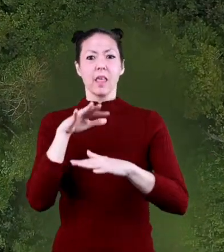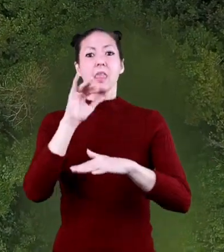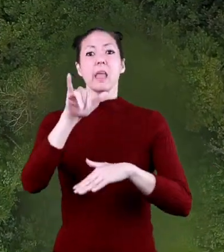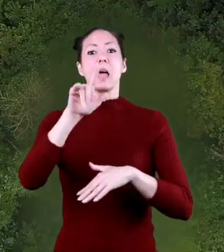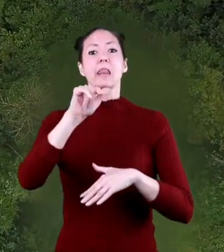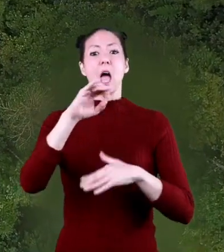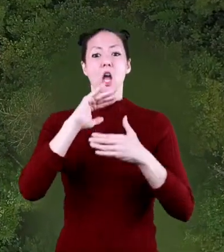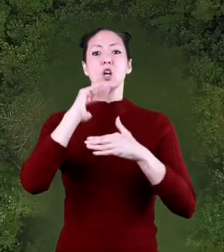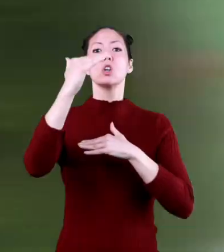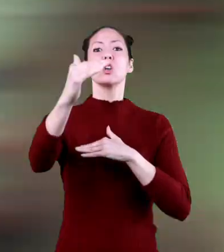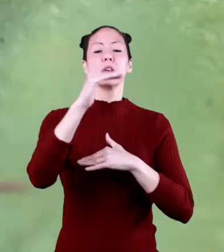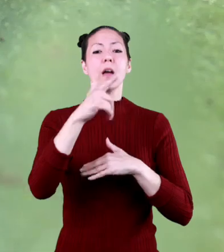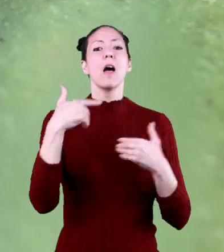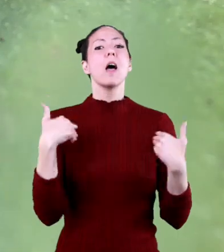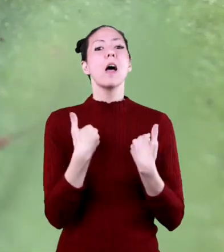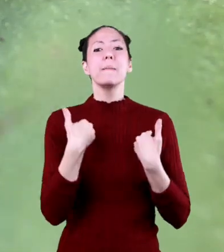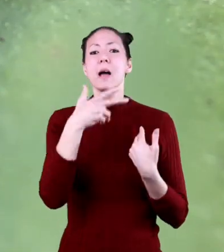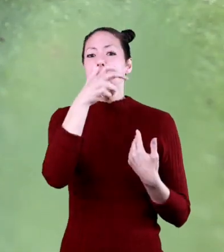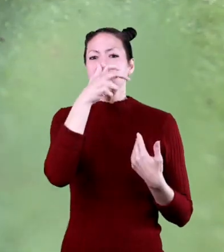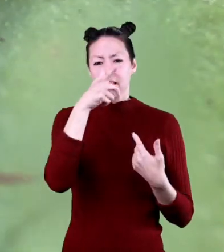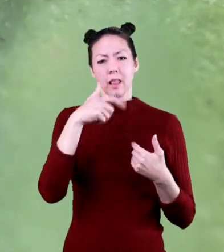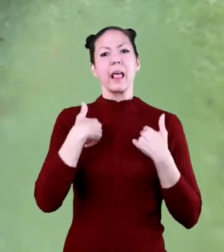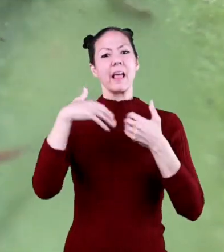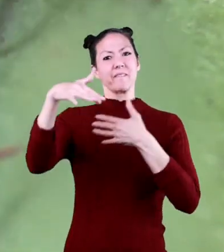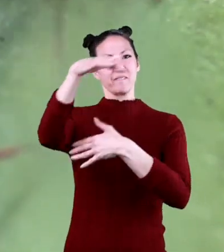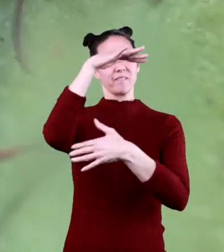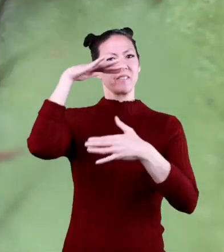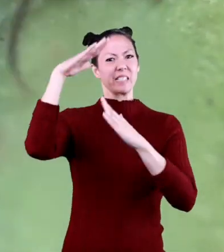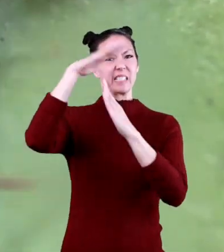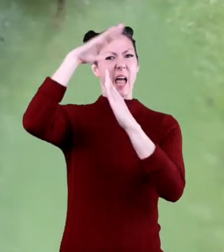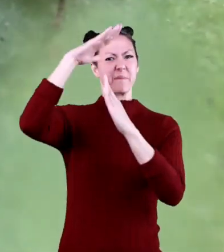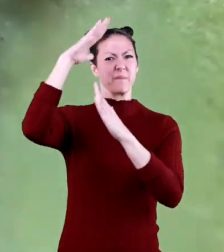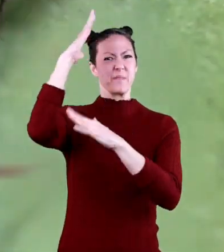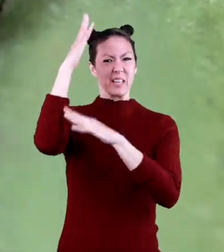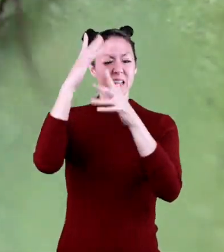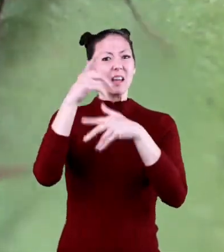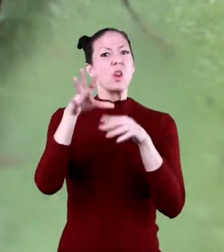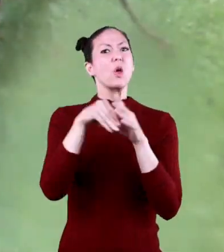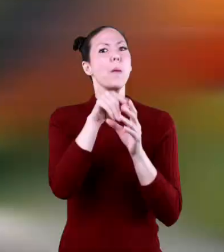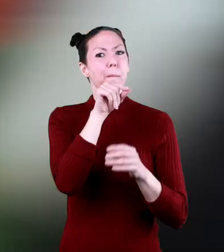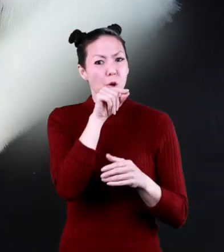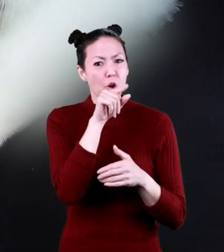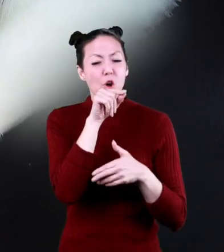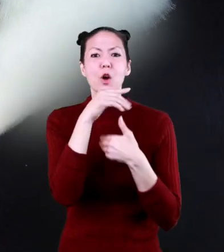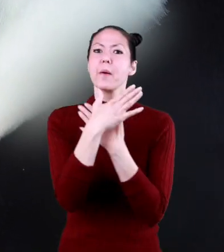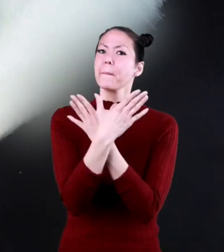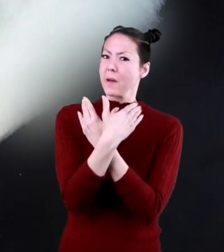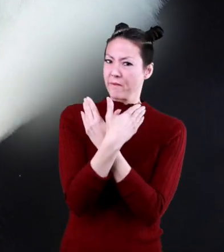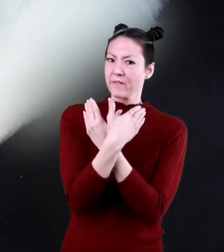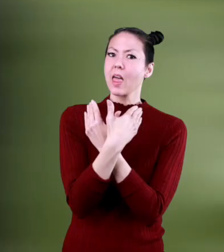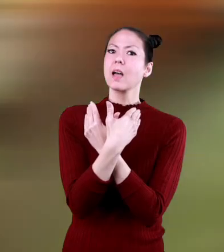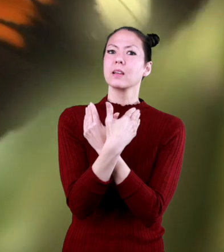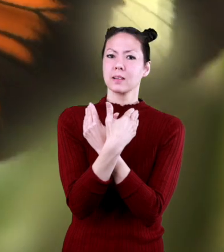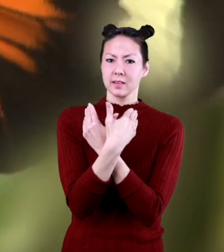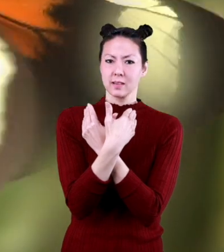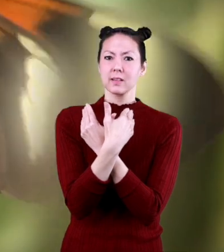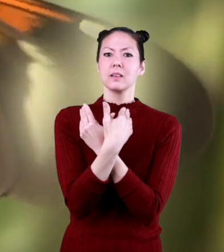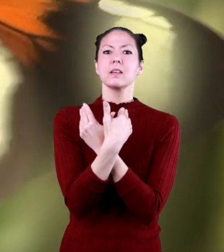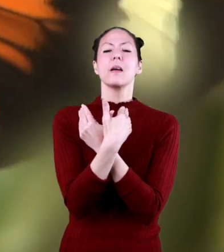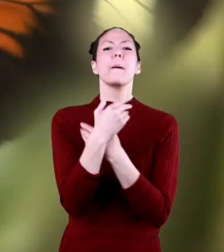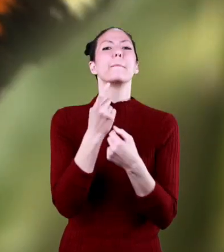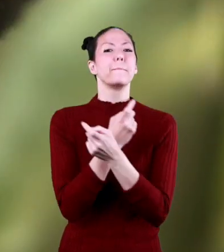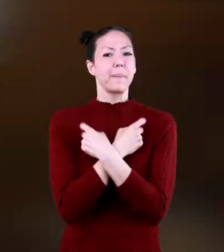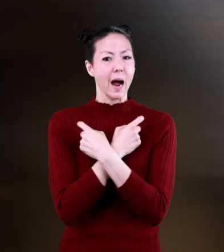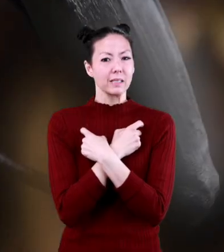this layer. Animals and insects that live here include birds, butterflies,